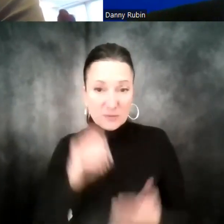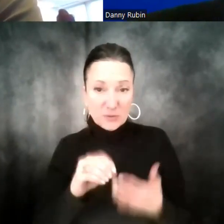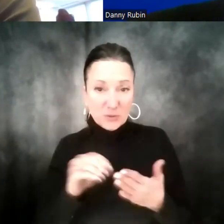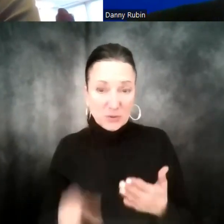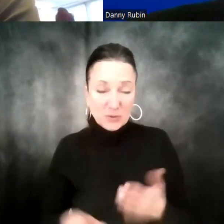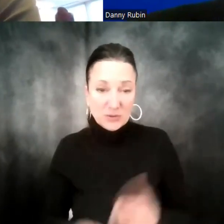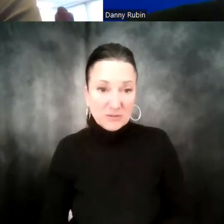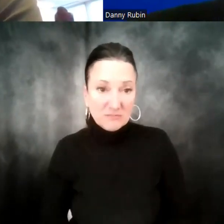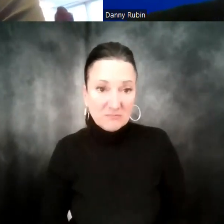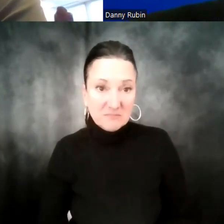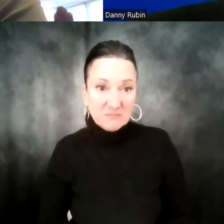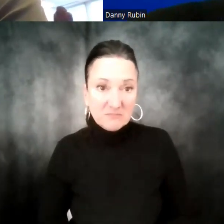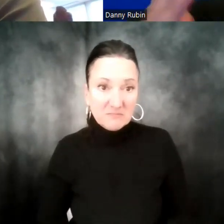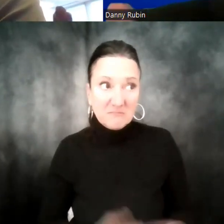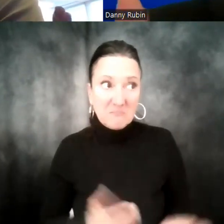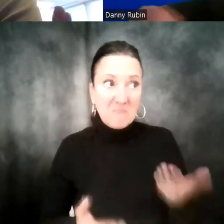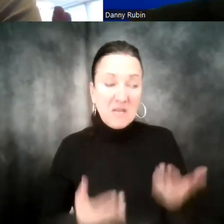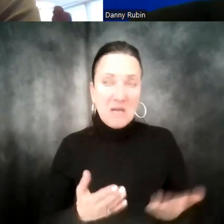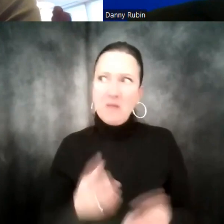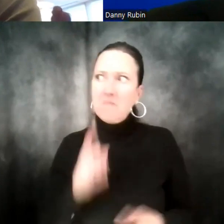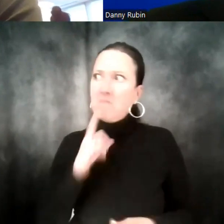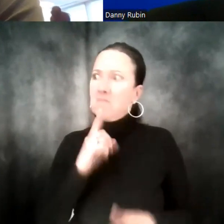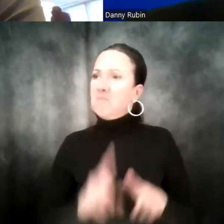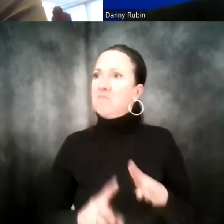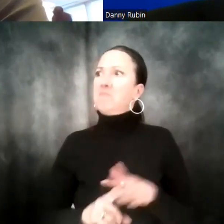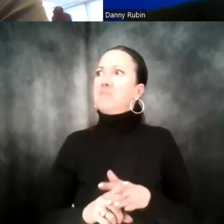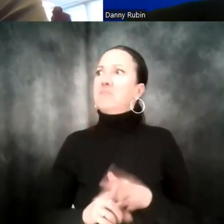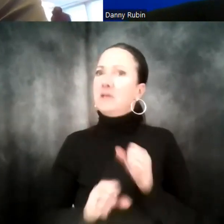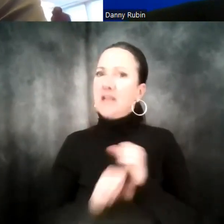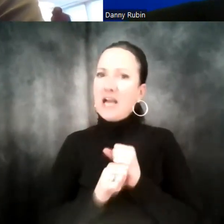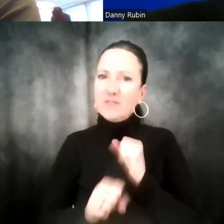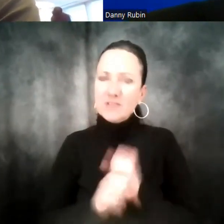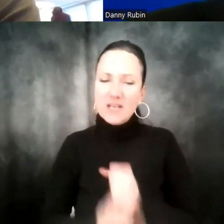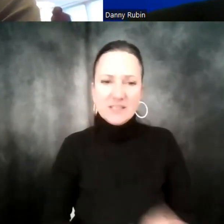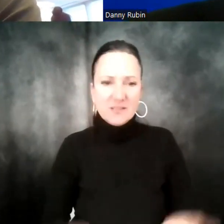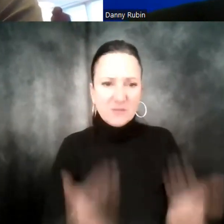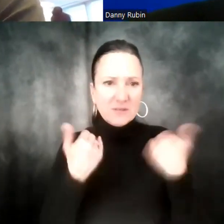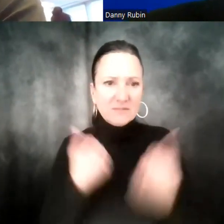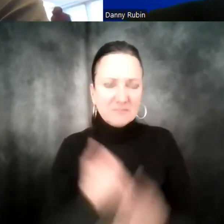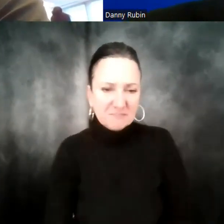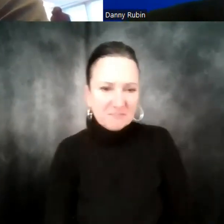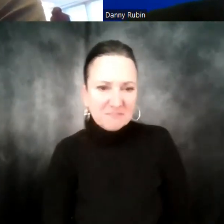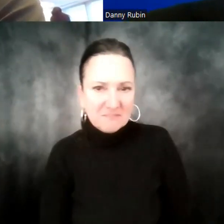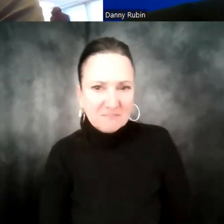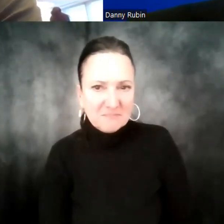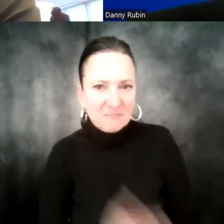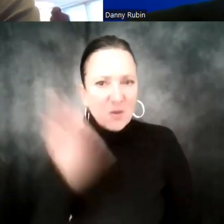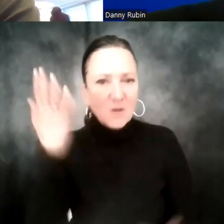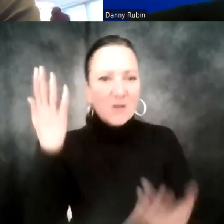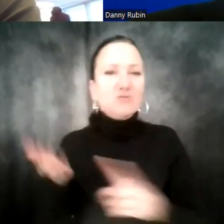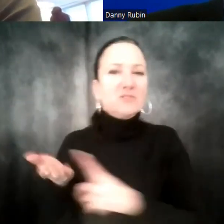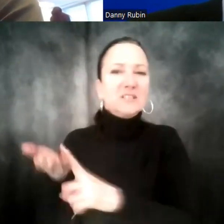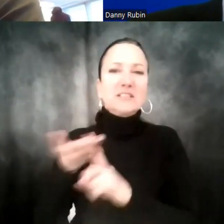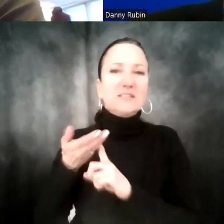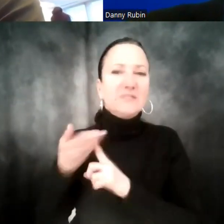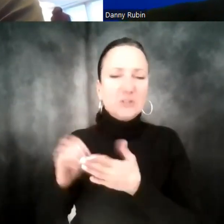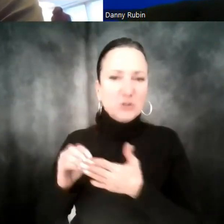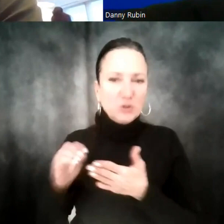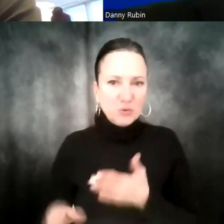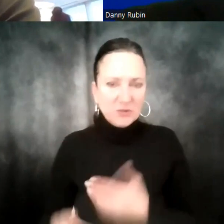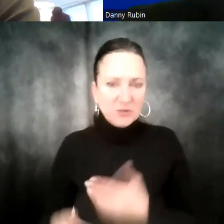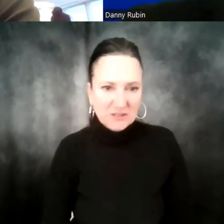consider advertising as a career path, but make your best pitch why this is a great career field and something that students should explore?